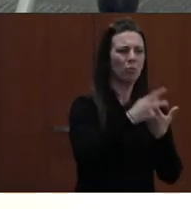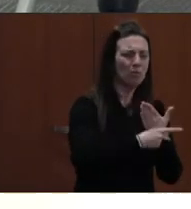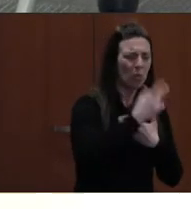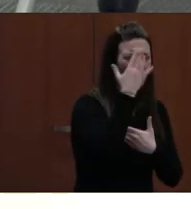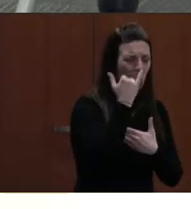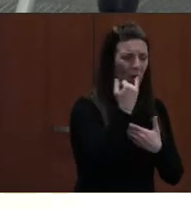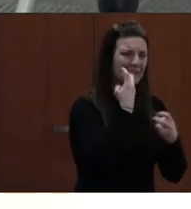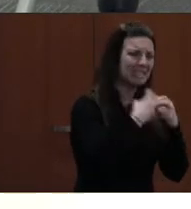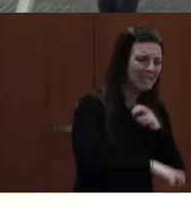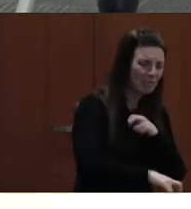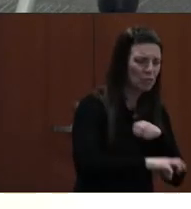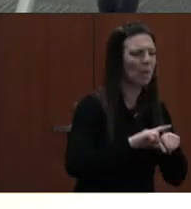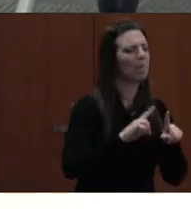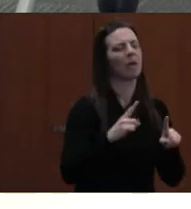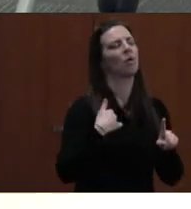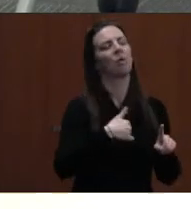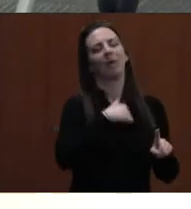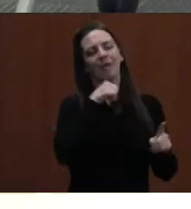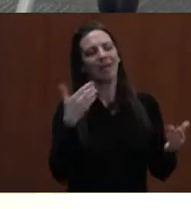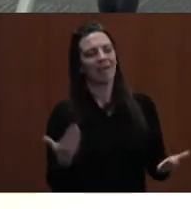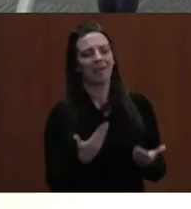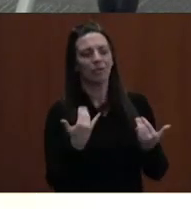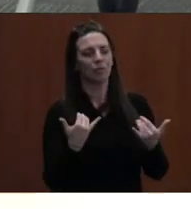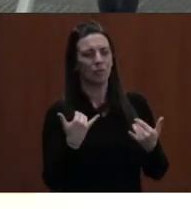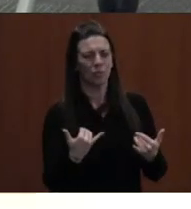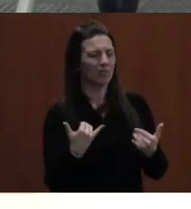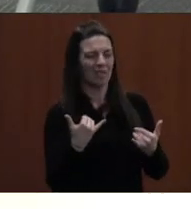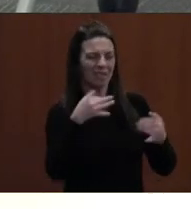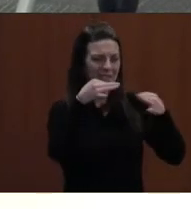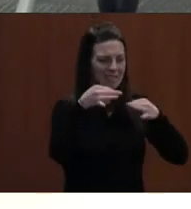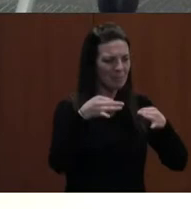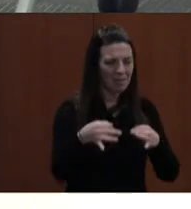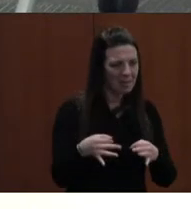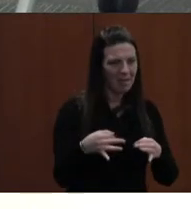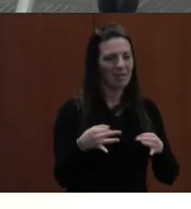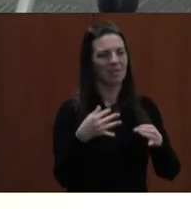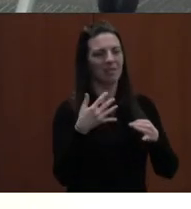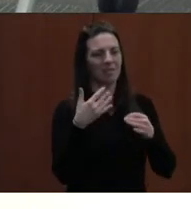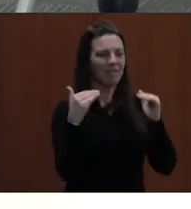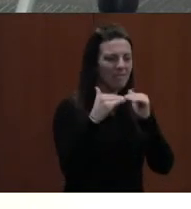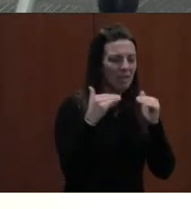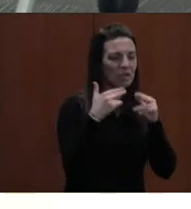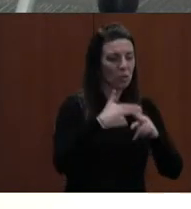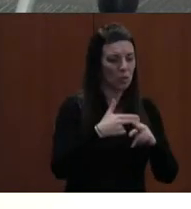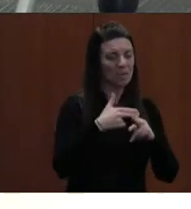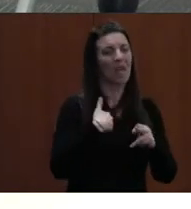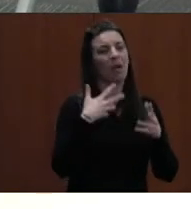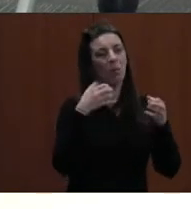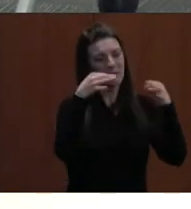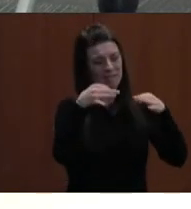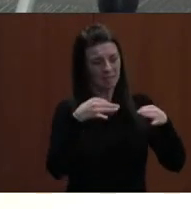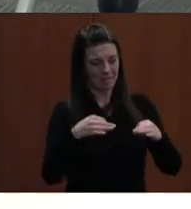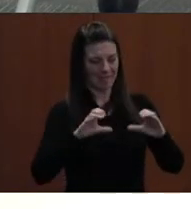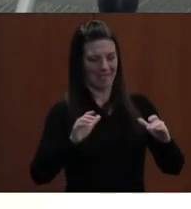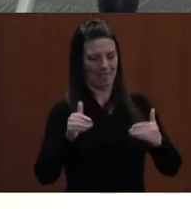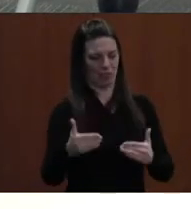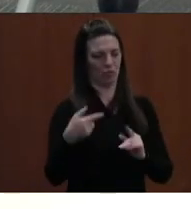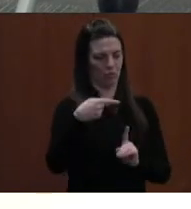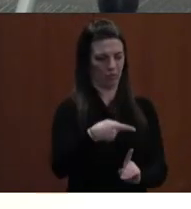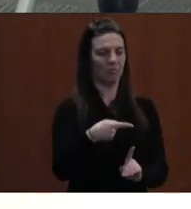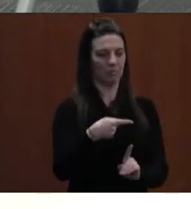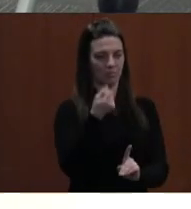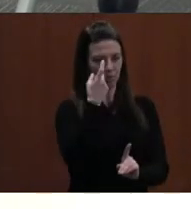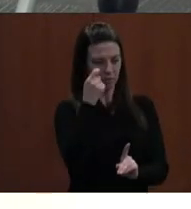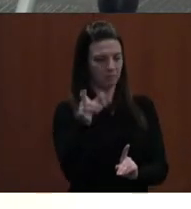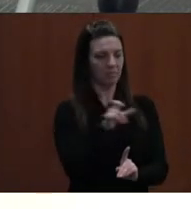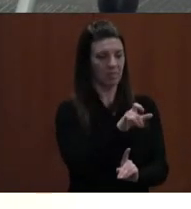But alas, we are not here today to discuss the unfairness of the weighting system. We are here to discuss class rank, although they do work hand in hand. Due to the nature